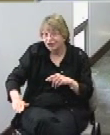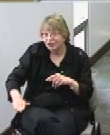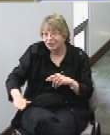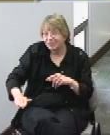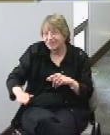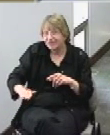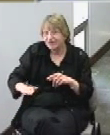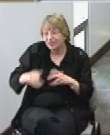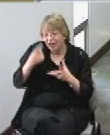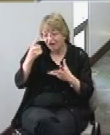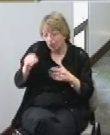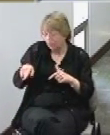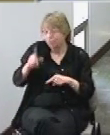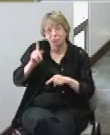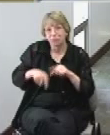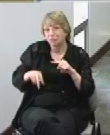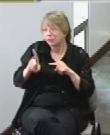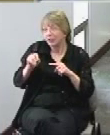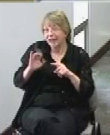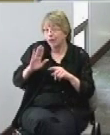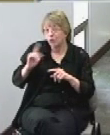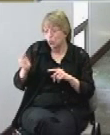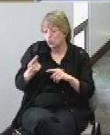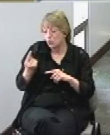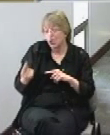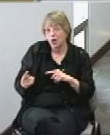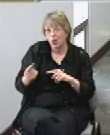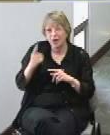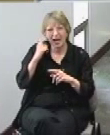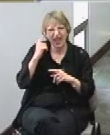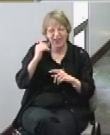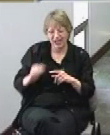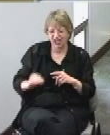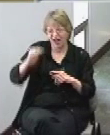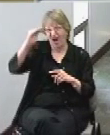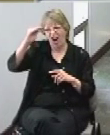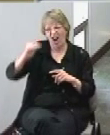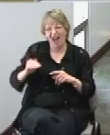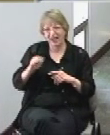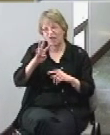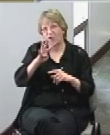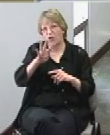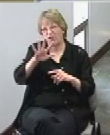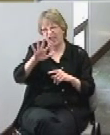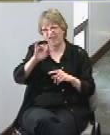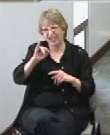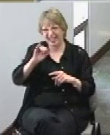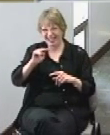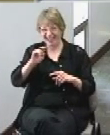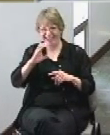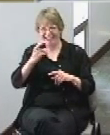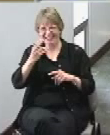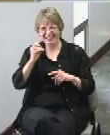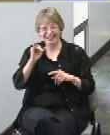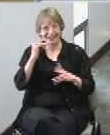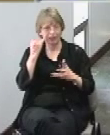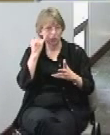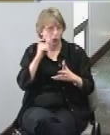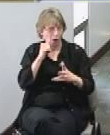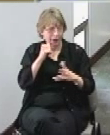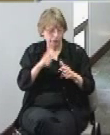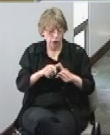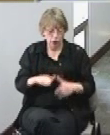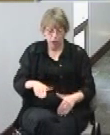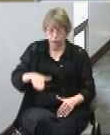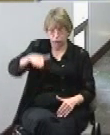ride them themselves and I think our height limitation is going to be around 45 inches so if you're not big enough to get on